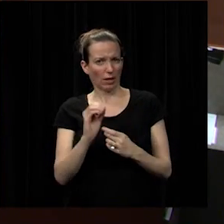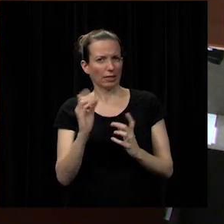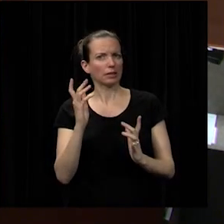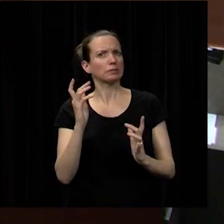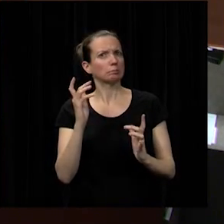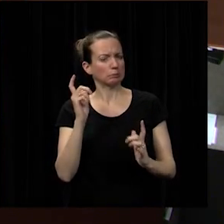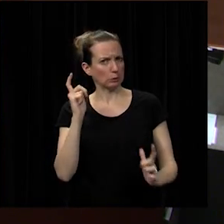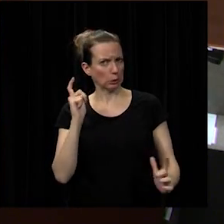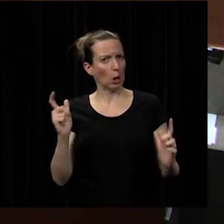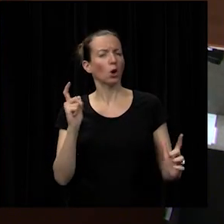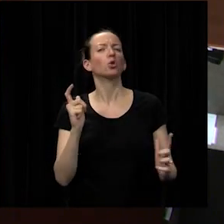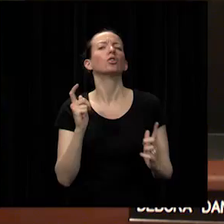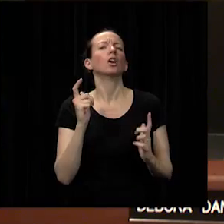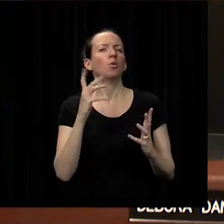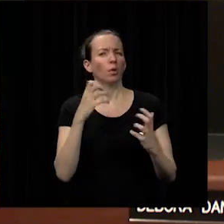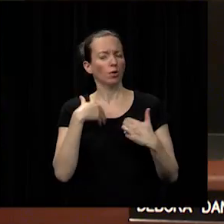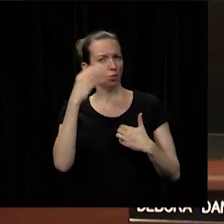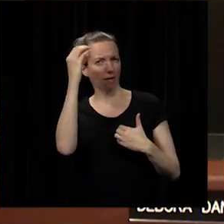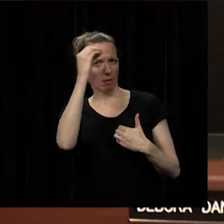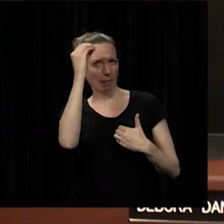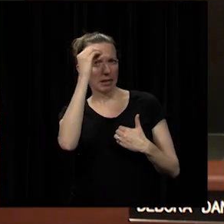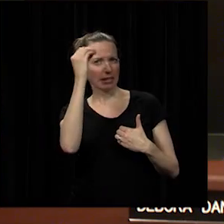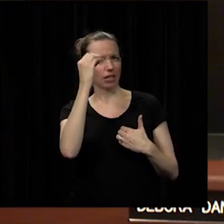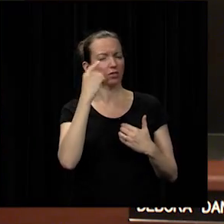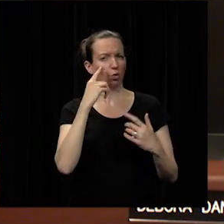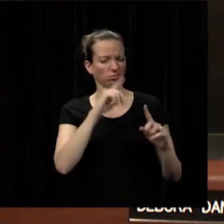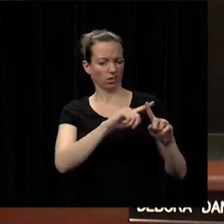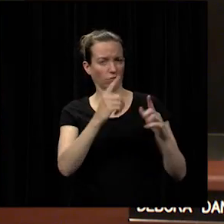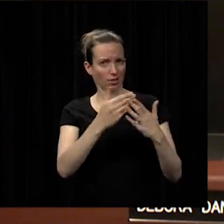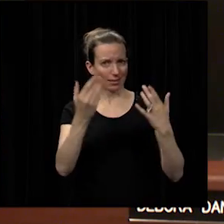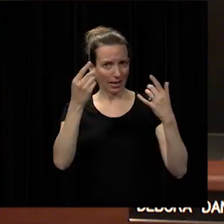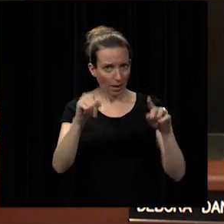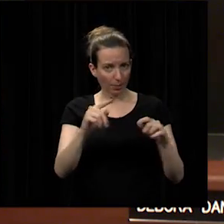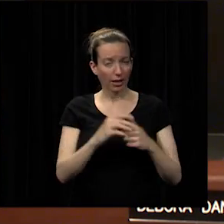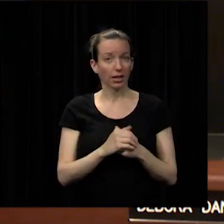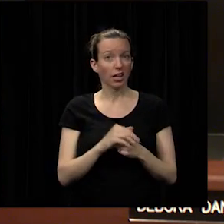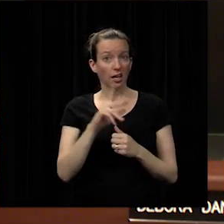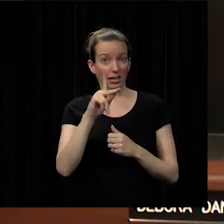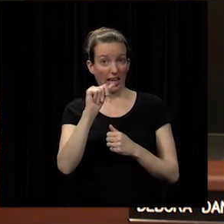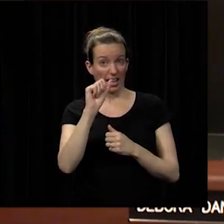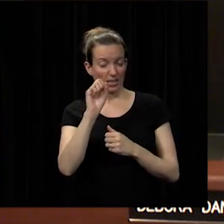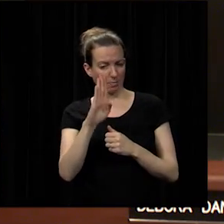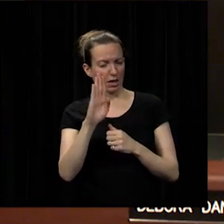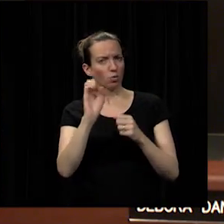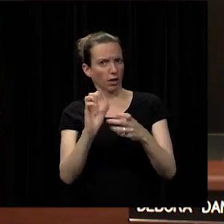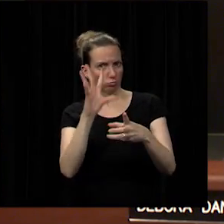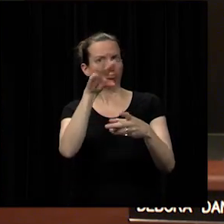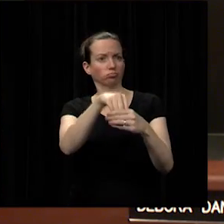you know some of the different things that are happening in topeka and this is just another avenue for us to be able to participate with that